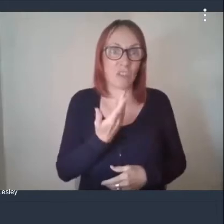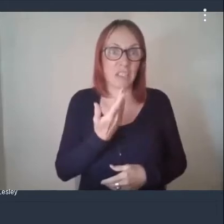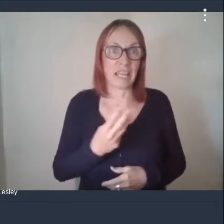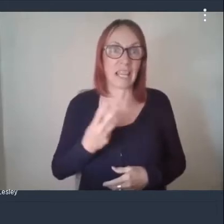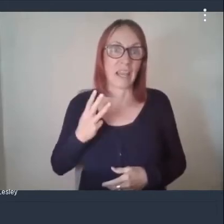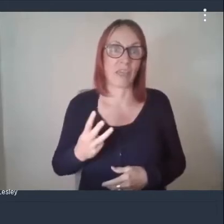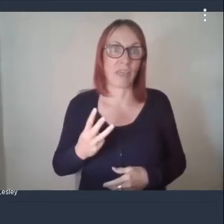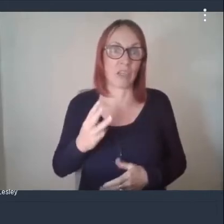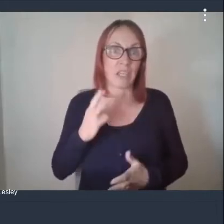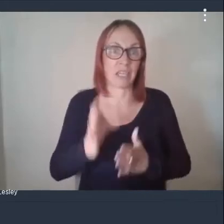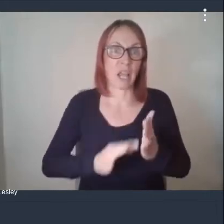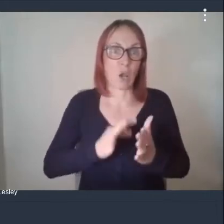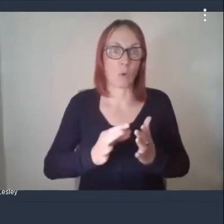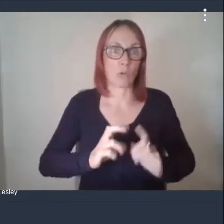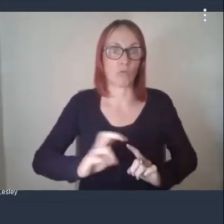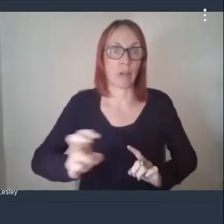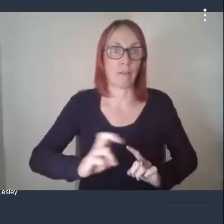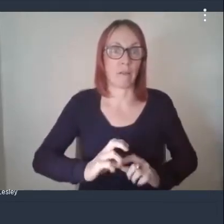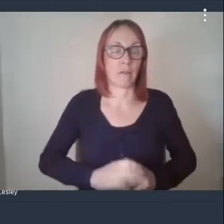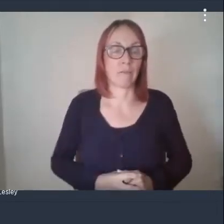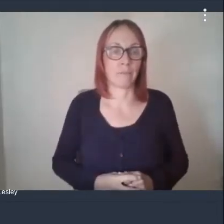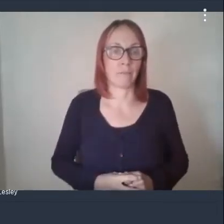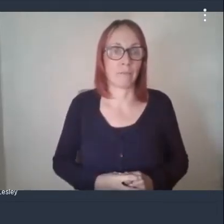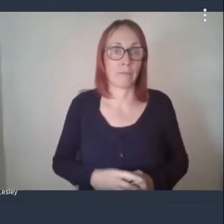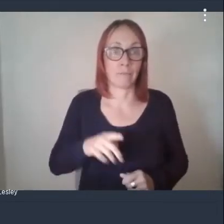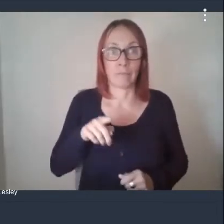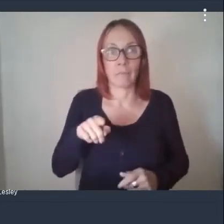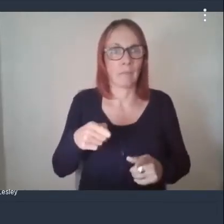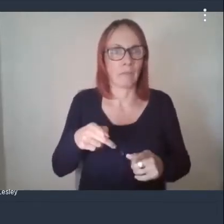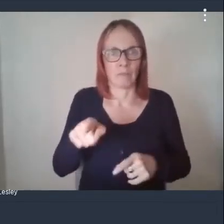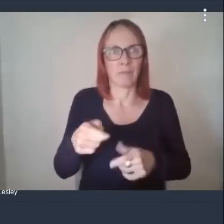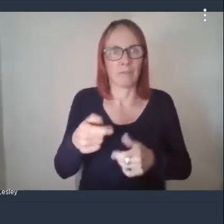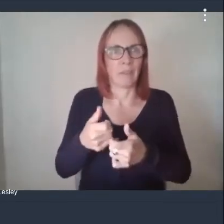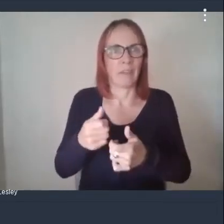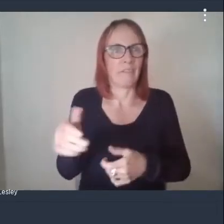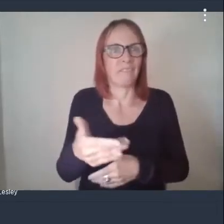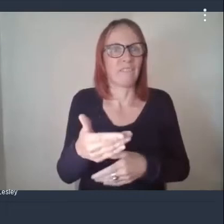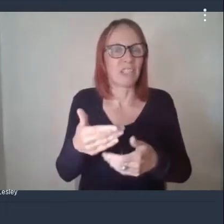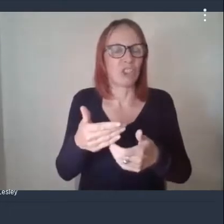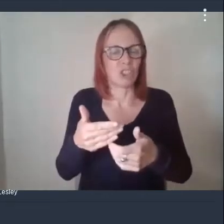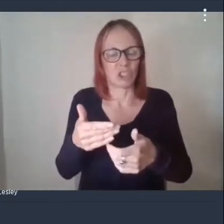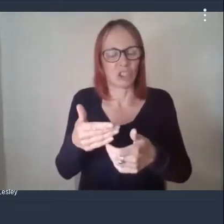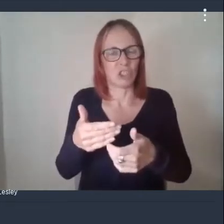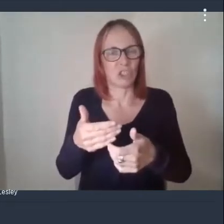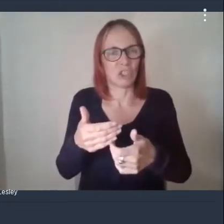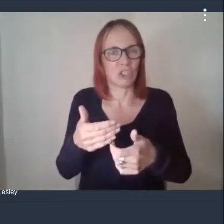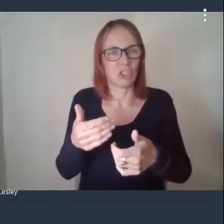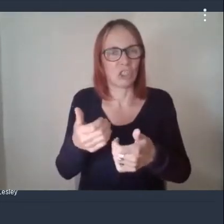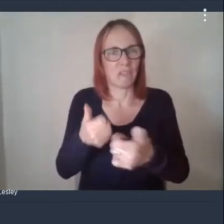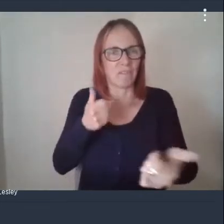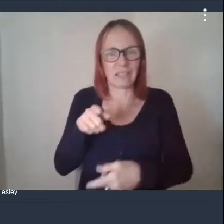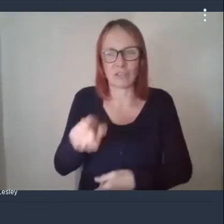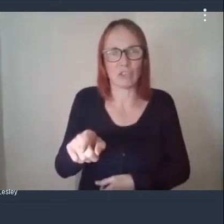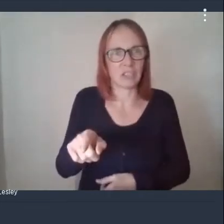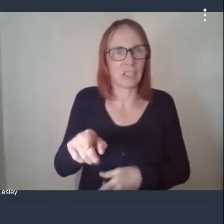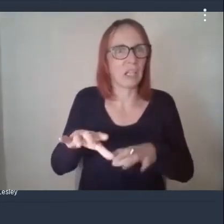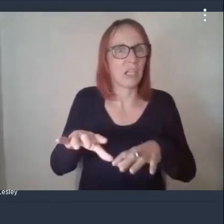if you're on the early shift at maui which starts at six o'clock there is no buses at three o'clock in the morning